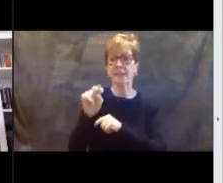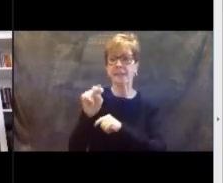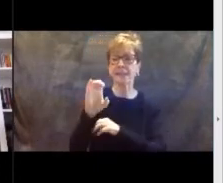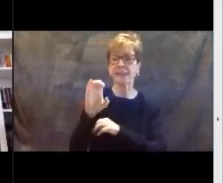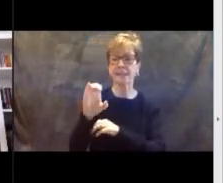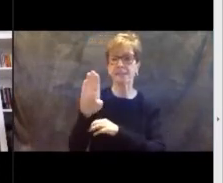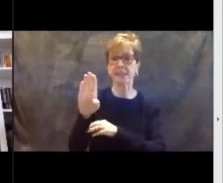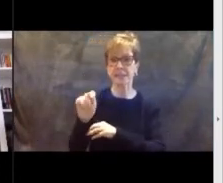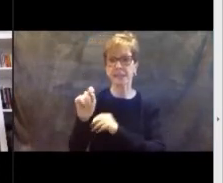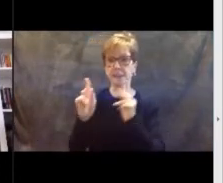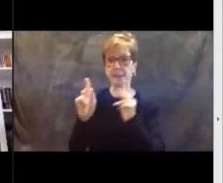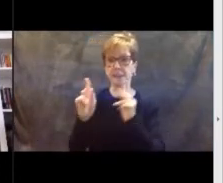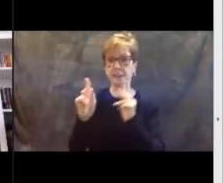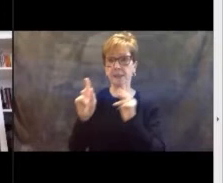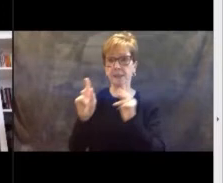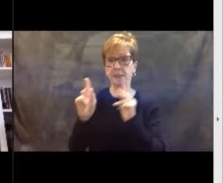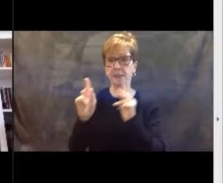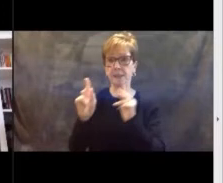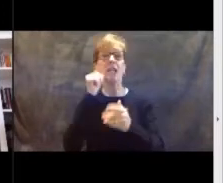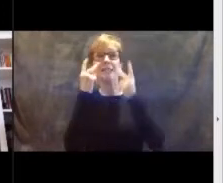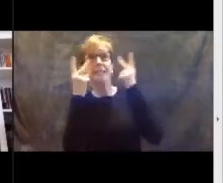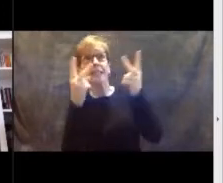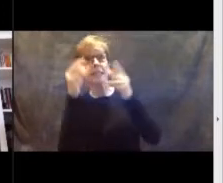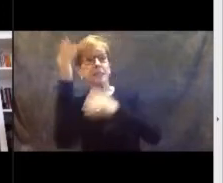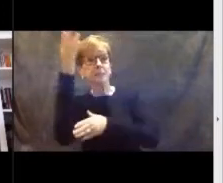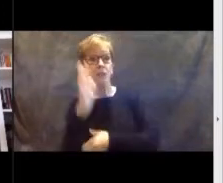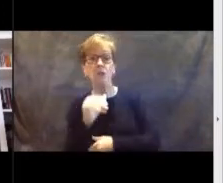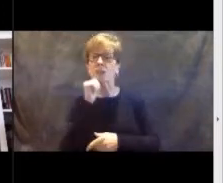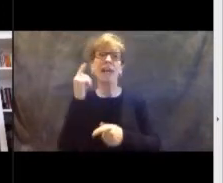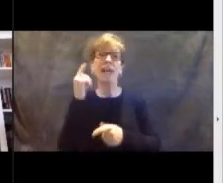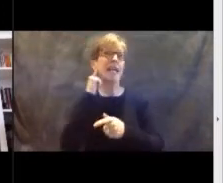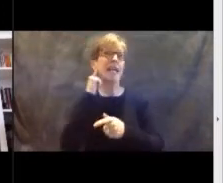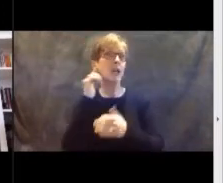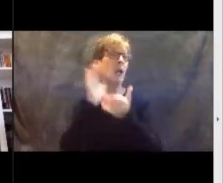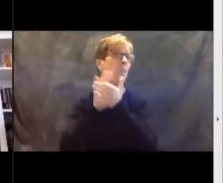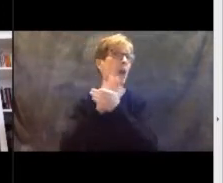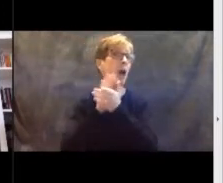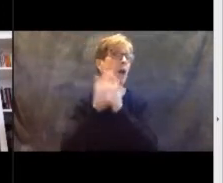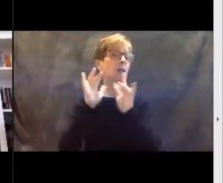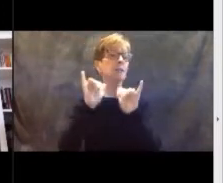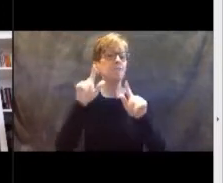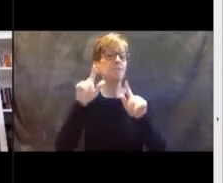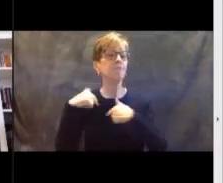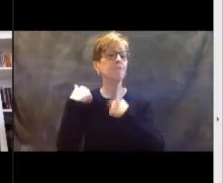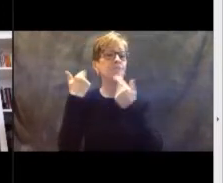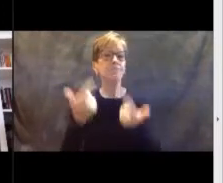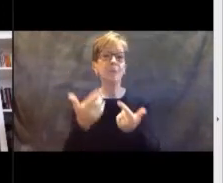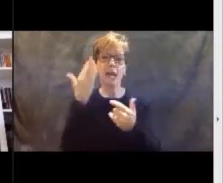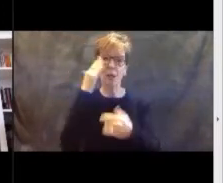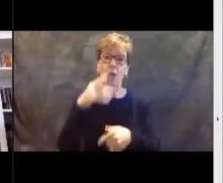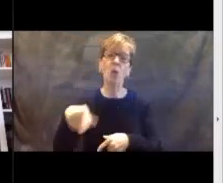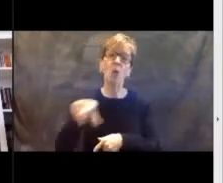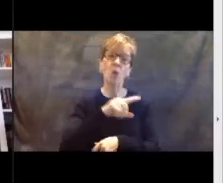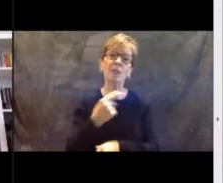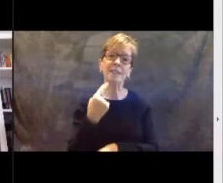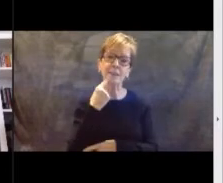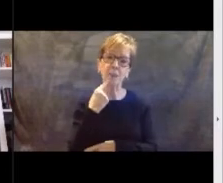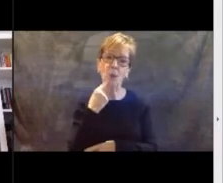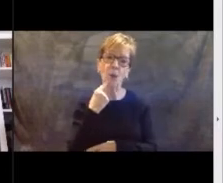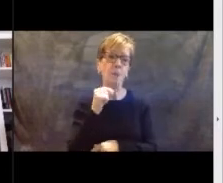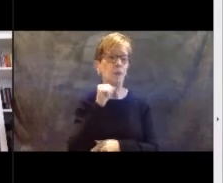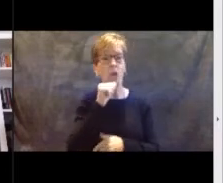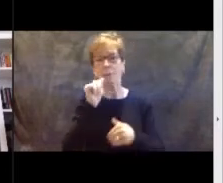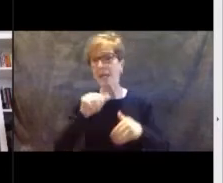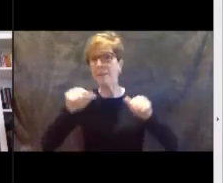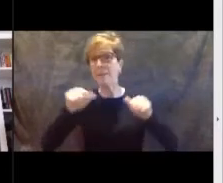You won't hear the same applause that we normally do. We know you're probably disappointed that you won't be shaking Governor Beshear's hand